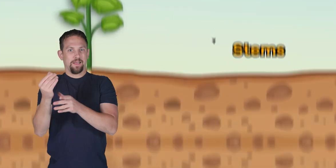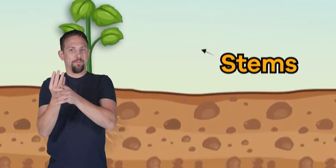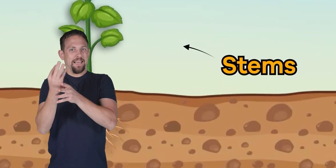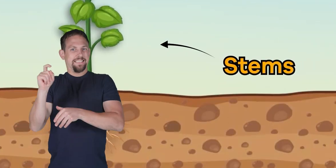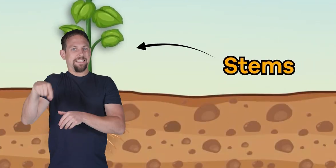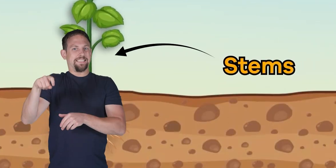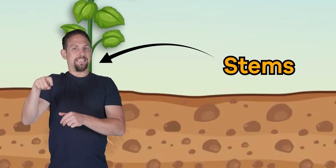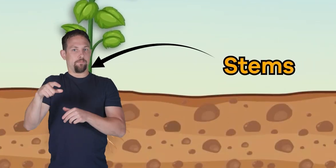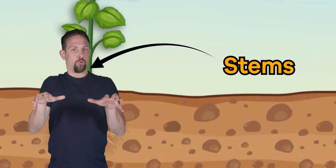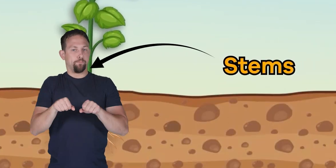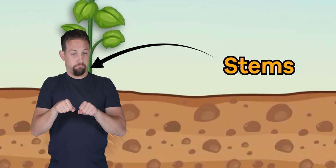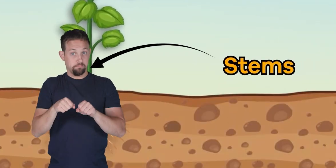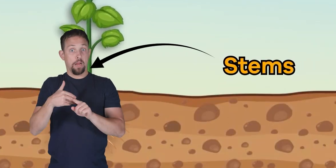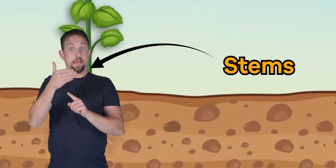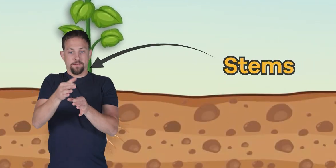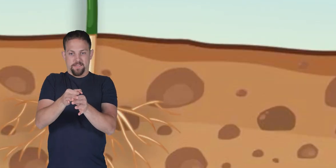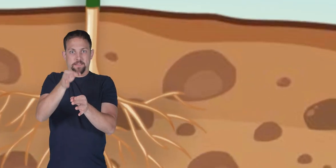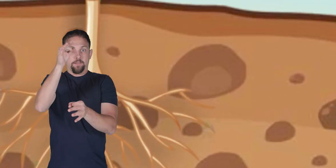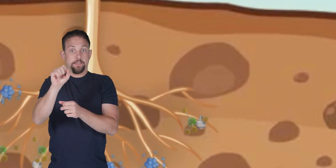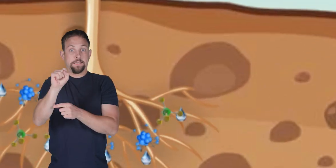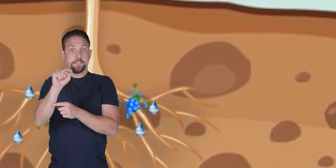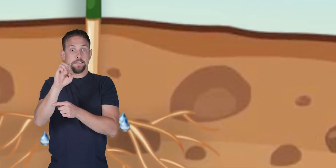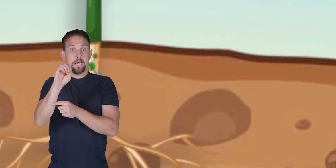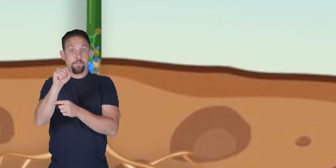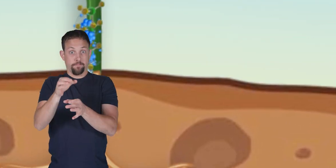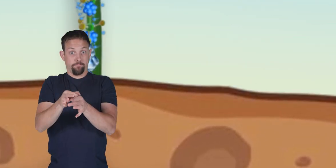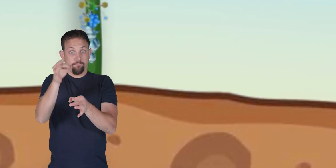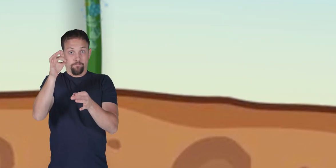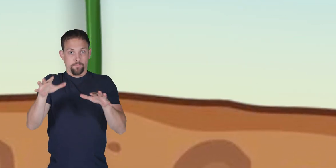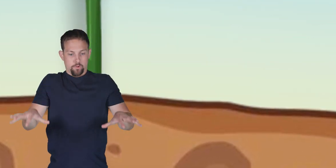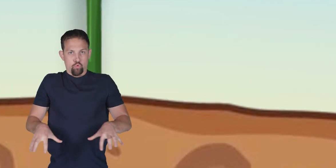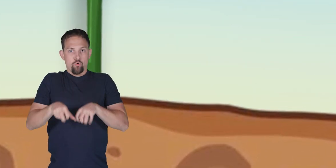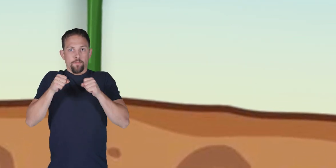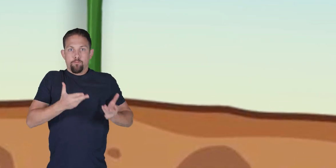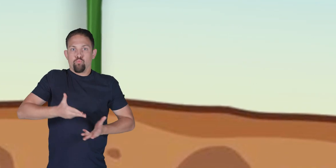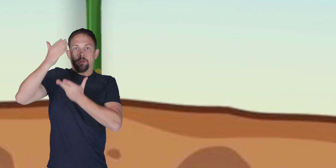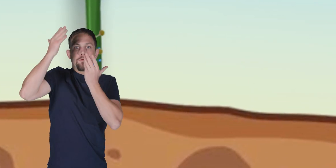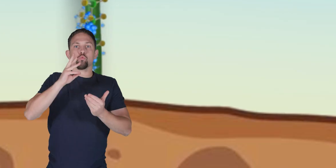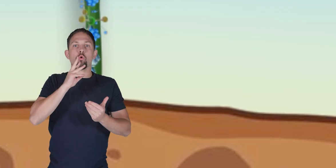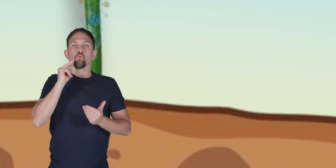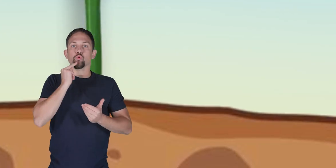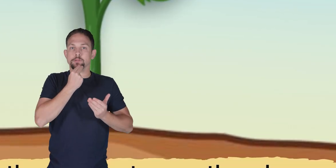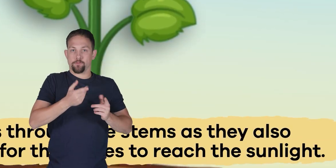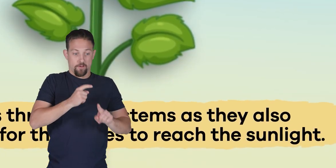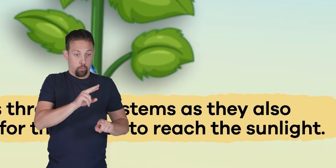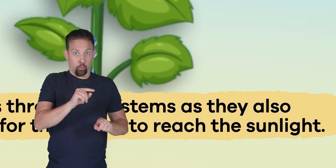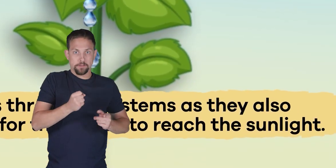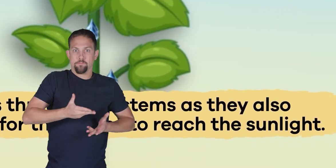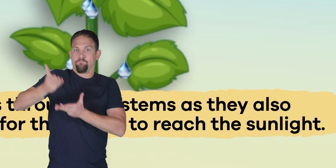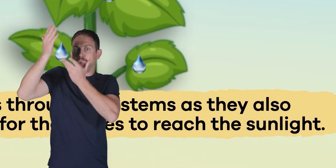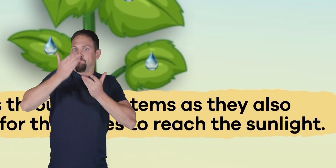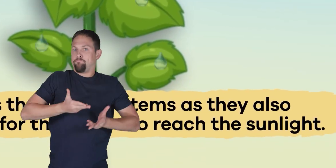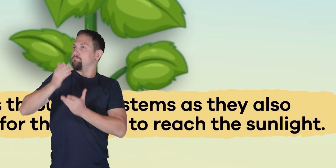up next are stems stems receive and carry water and nutrients from the roots water